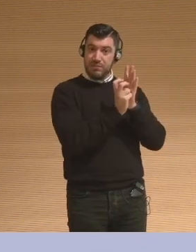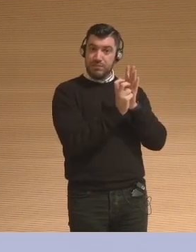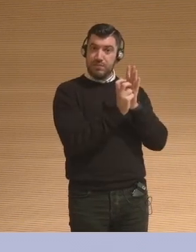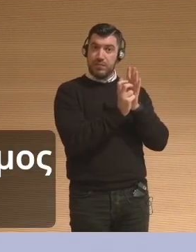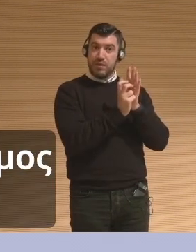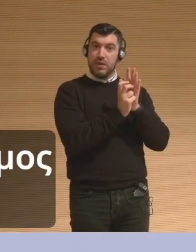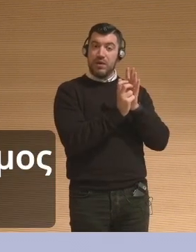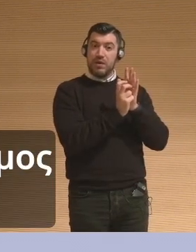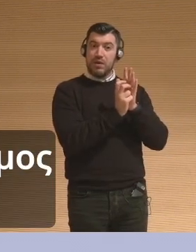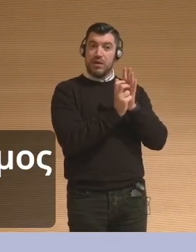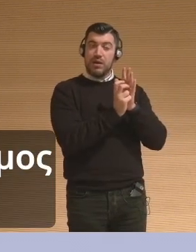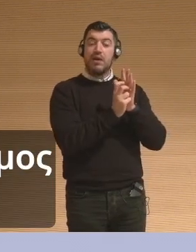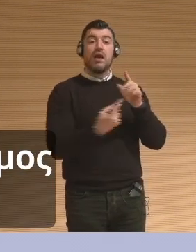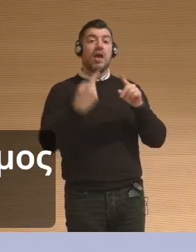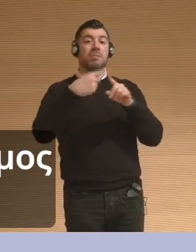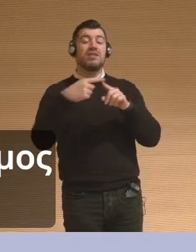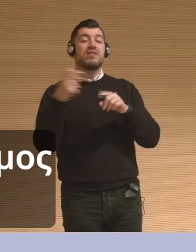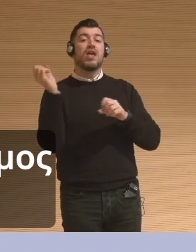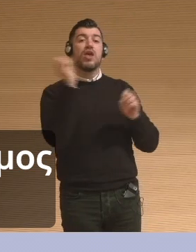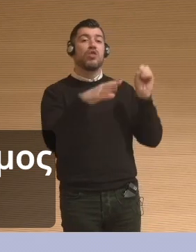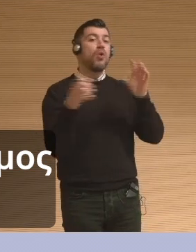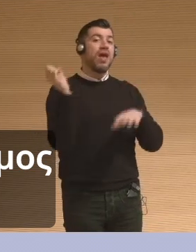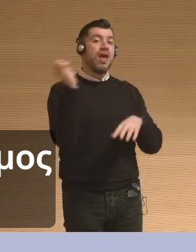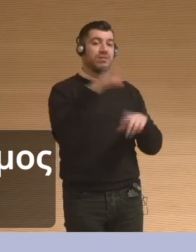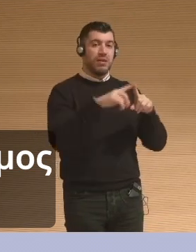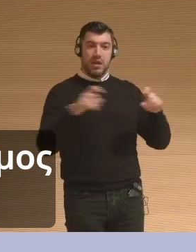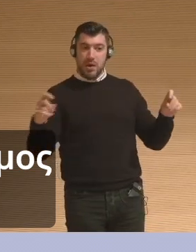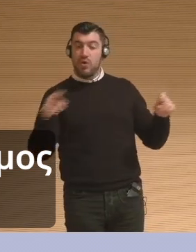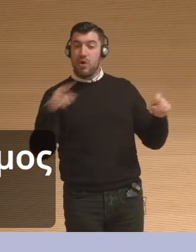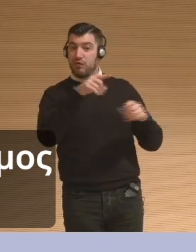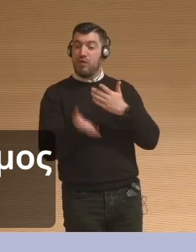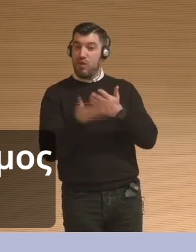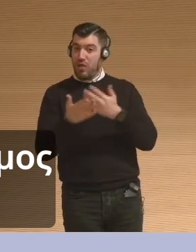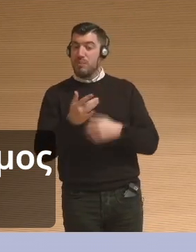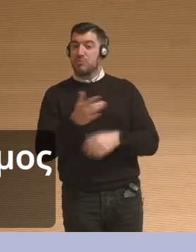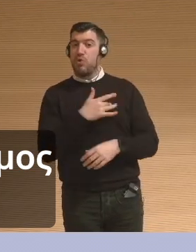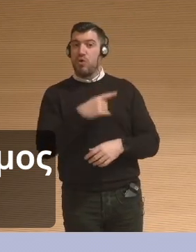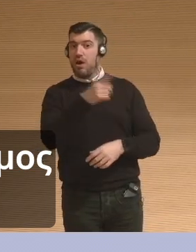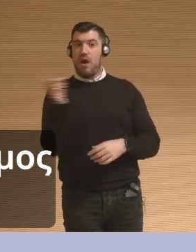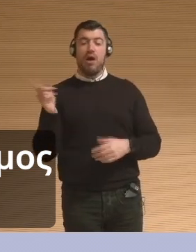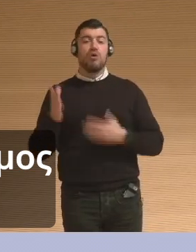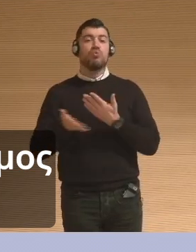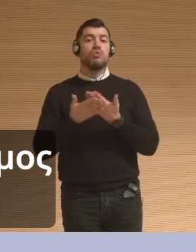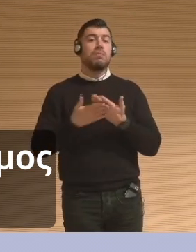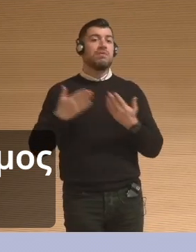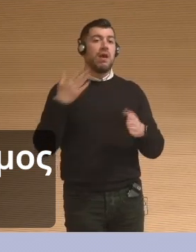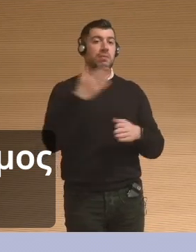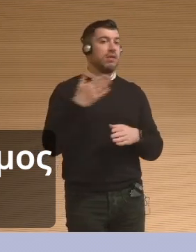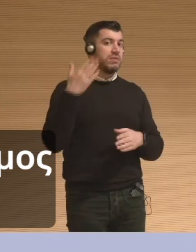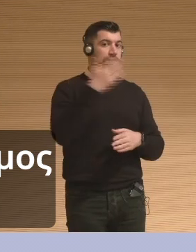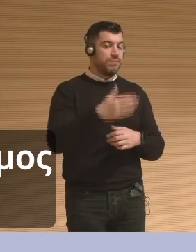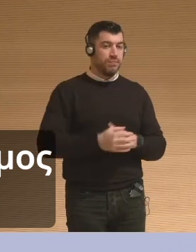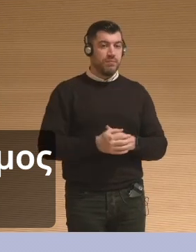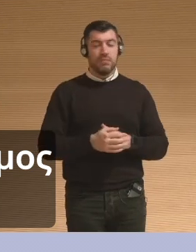good question. I think that the exhibitions, with the exception of the, the War Childhood Museum,